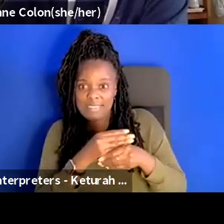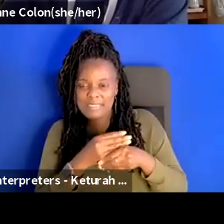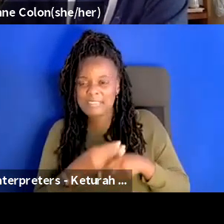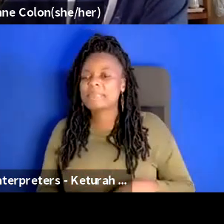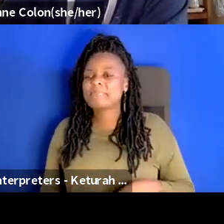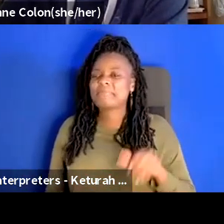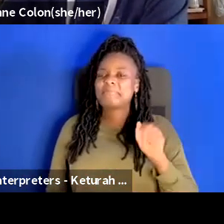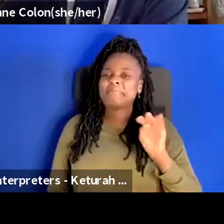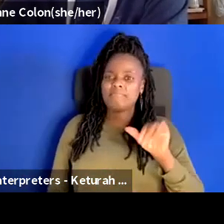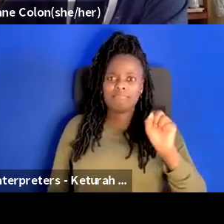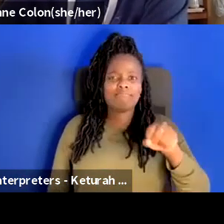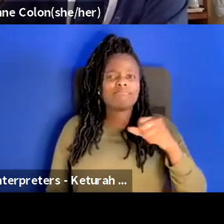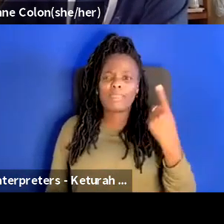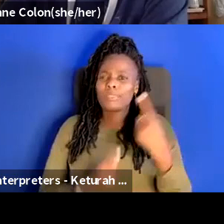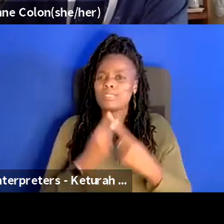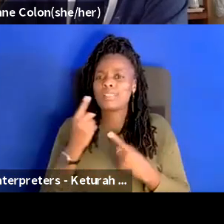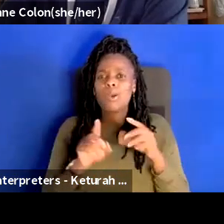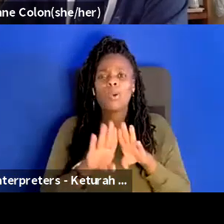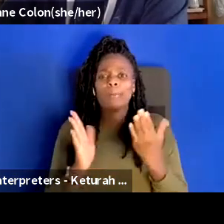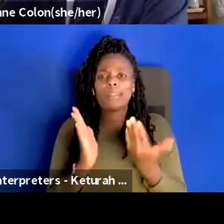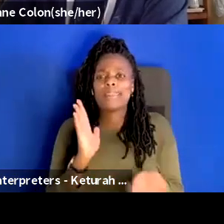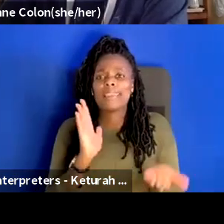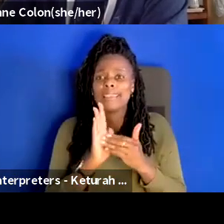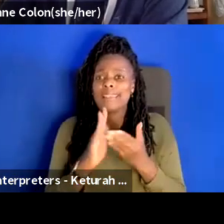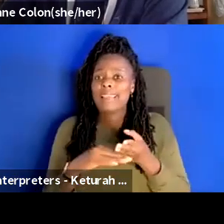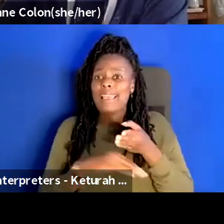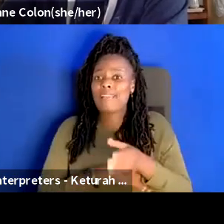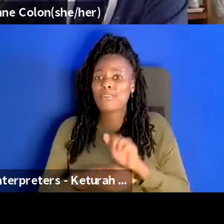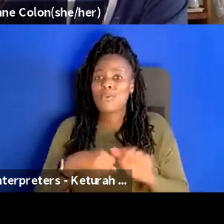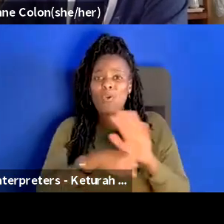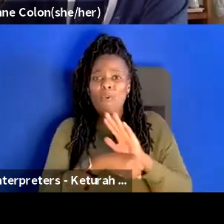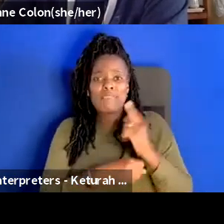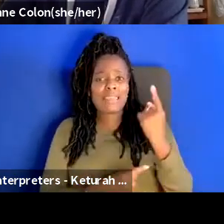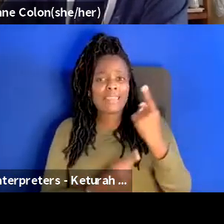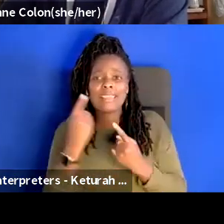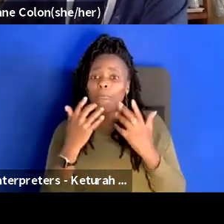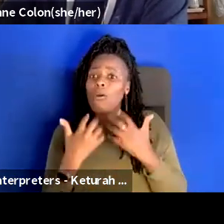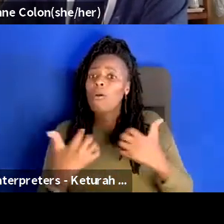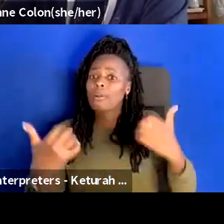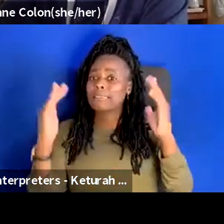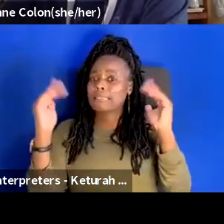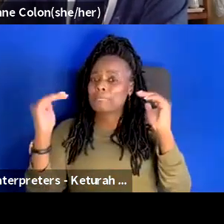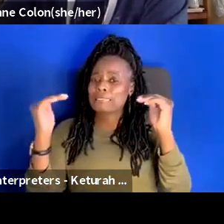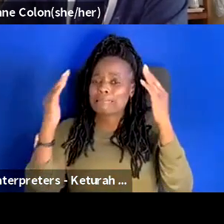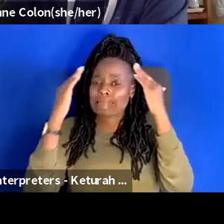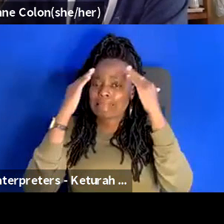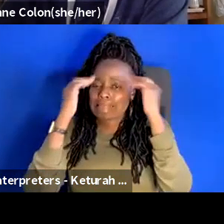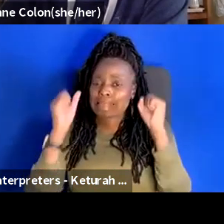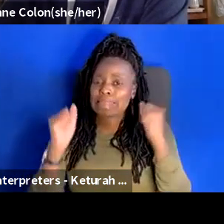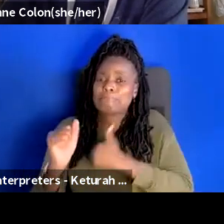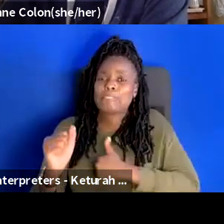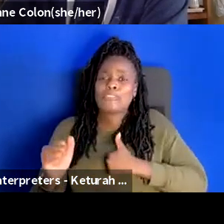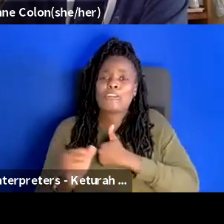cove and audience expectations around that if that's all right i'm sorry to invoke the name of it but